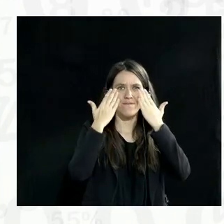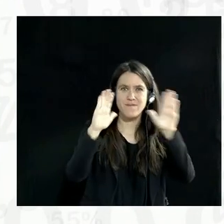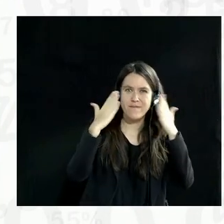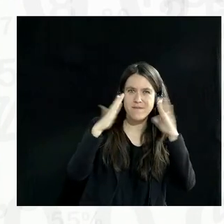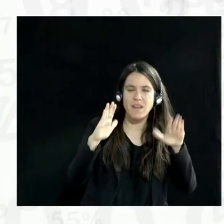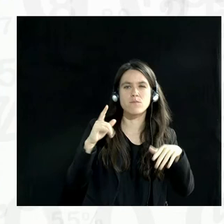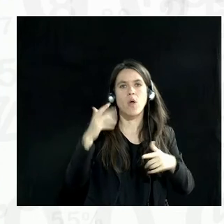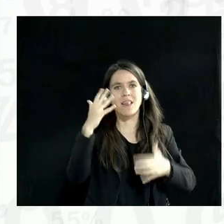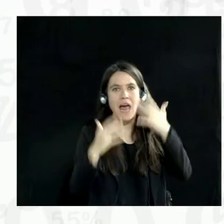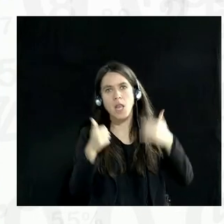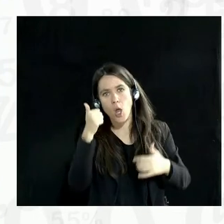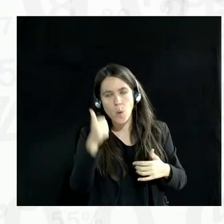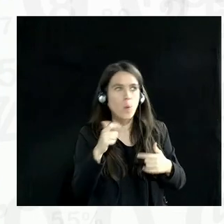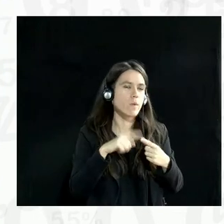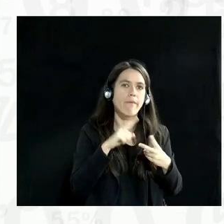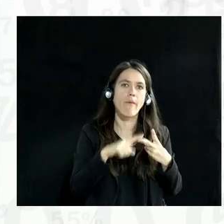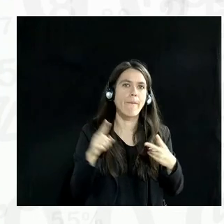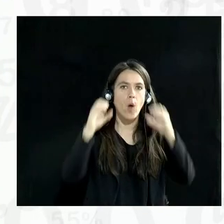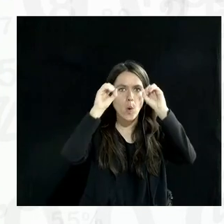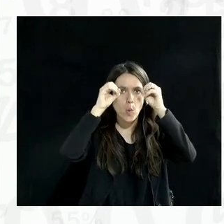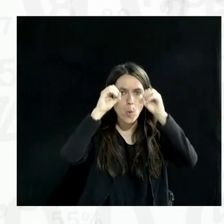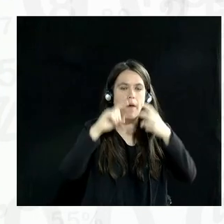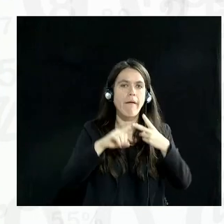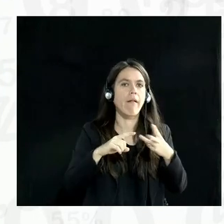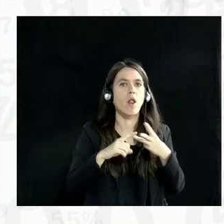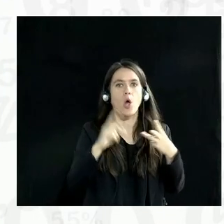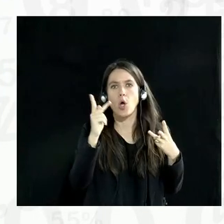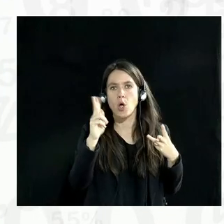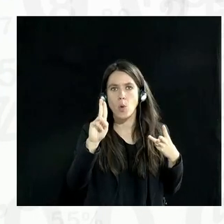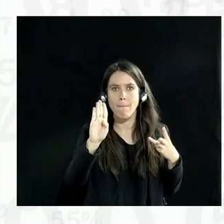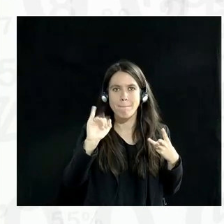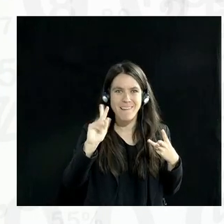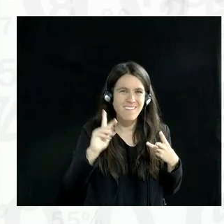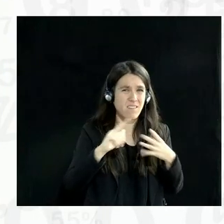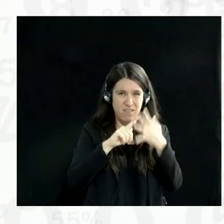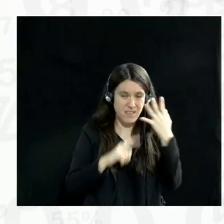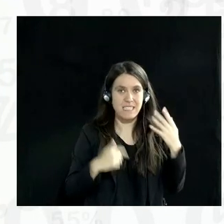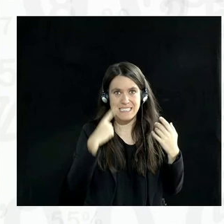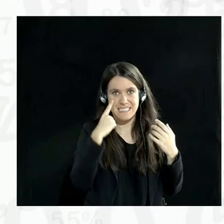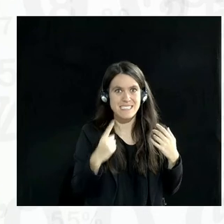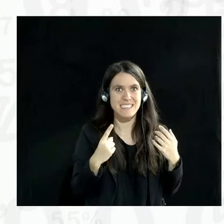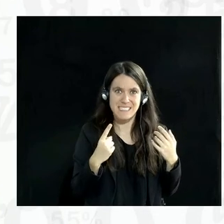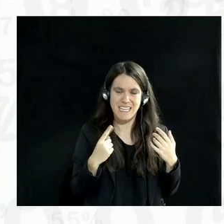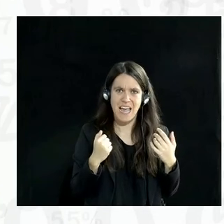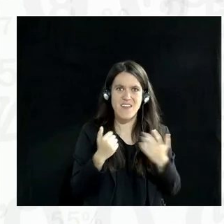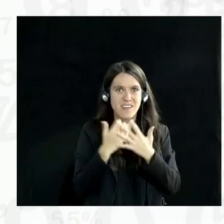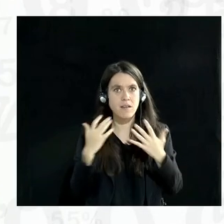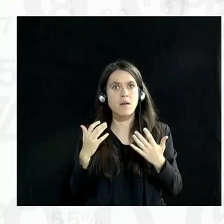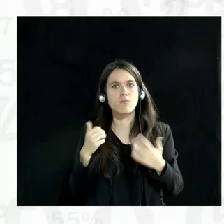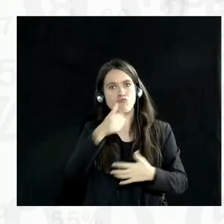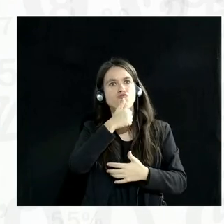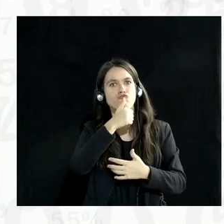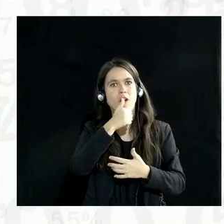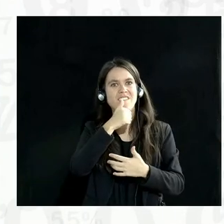good program through Google through cubic moved quite quickly and moved towards open differential privacy standards